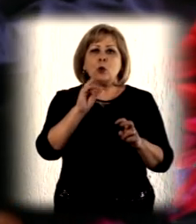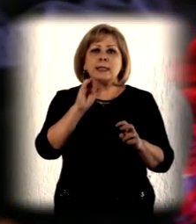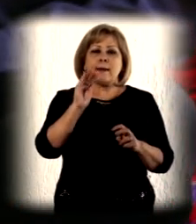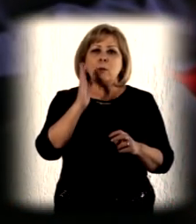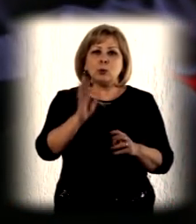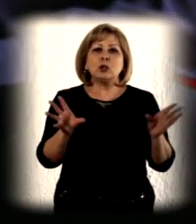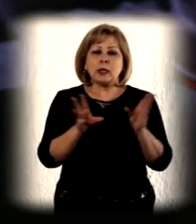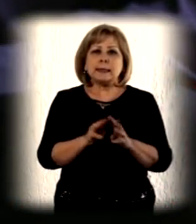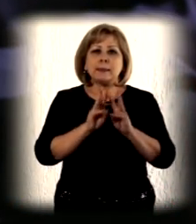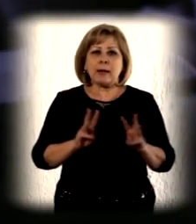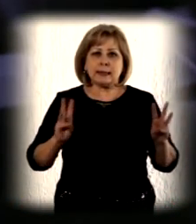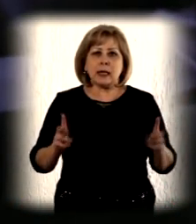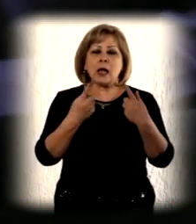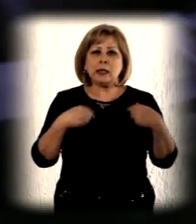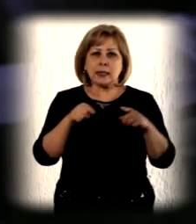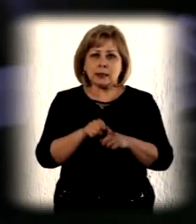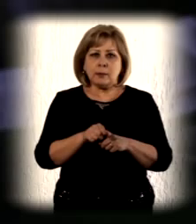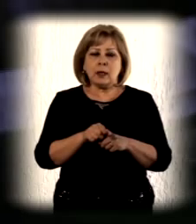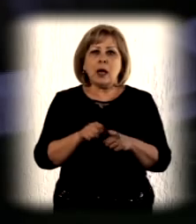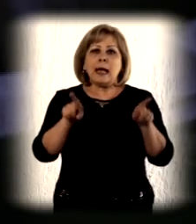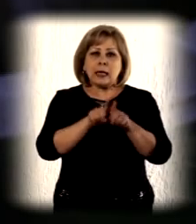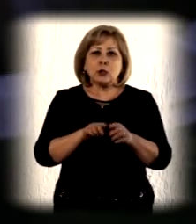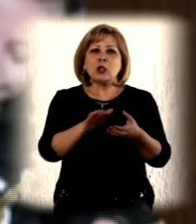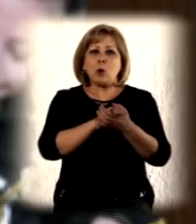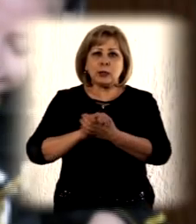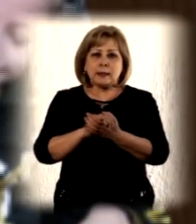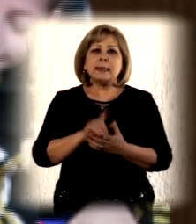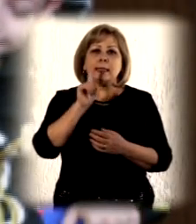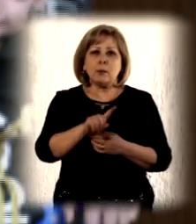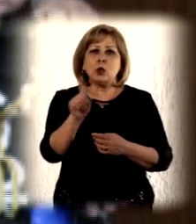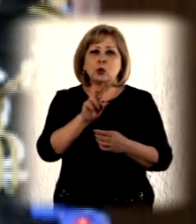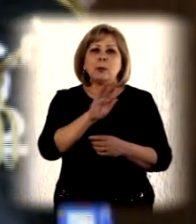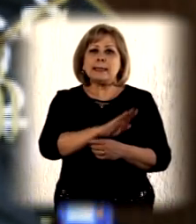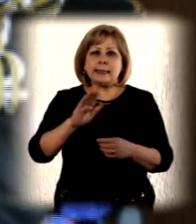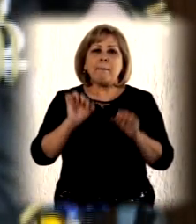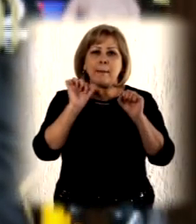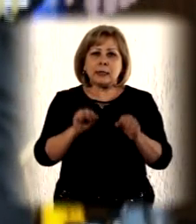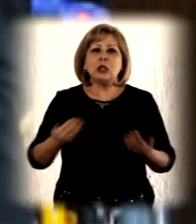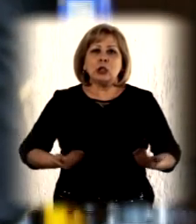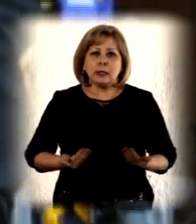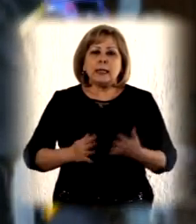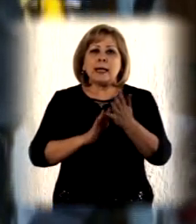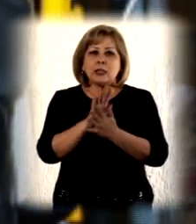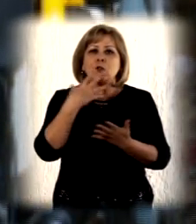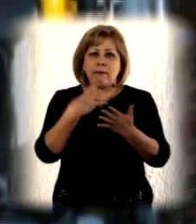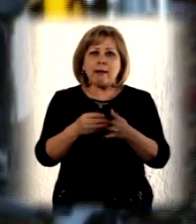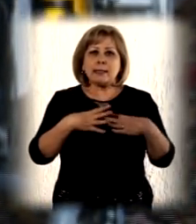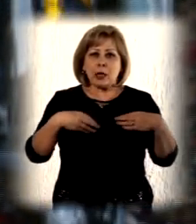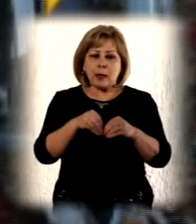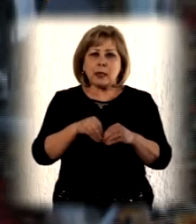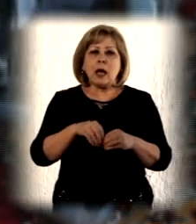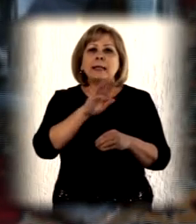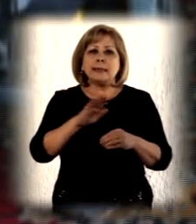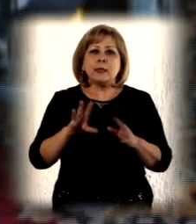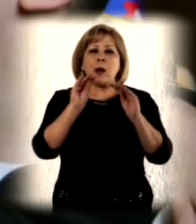Recognizing this, UNICEF will work with the government organizations as well as communities to ensure that children will remain with their families,